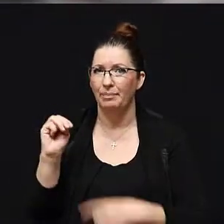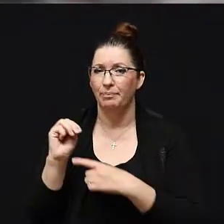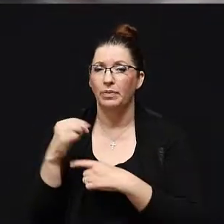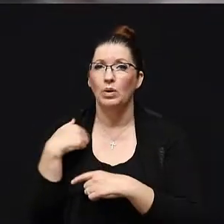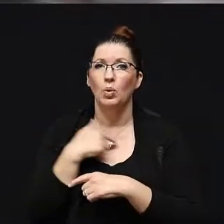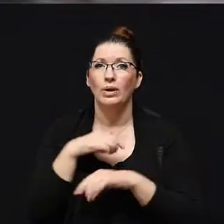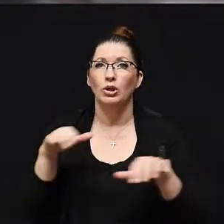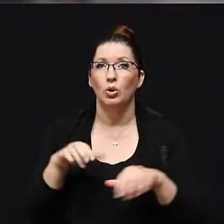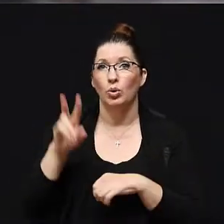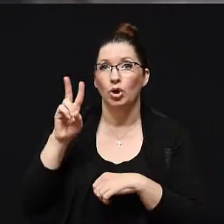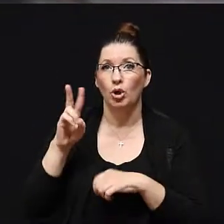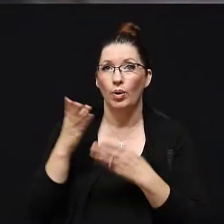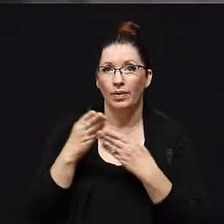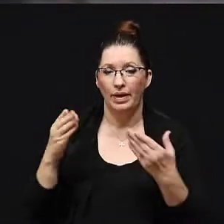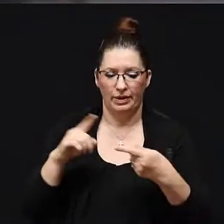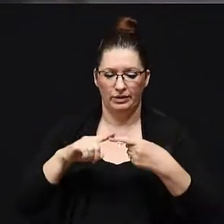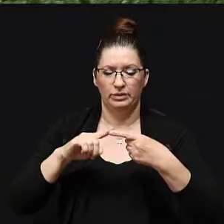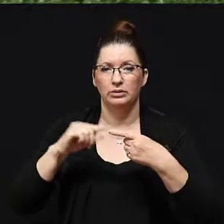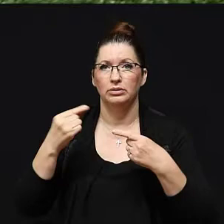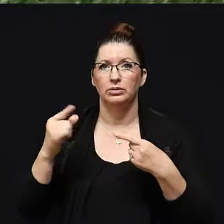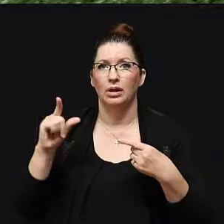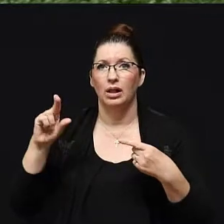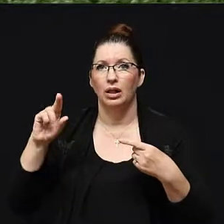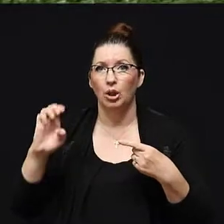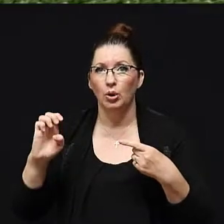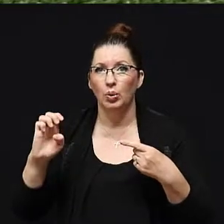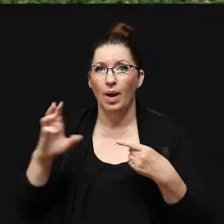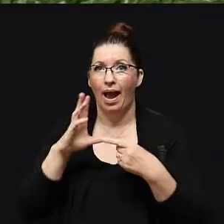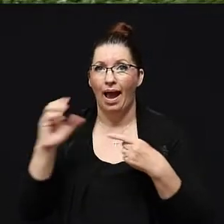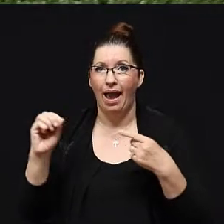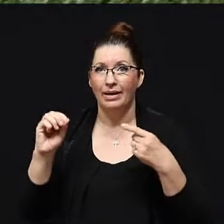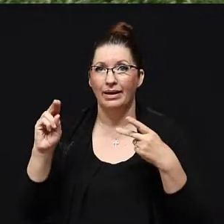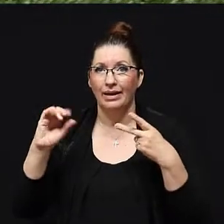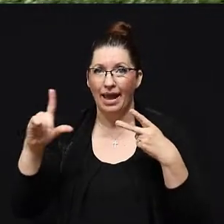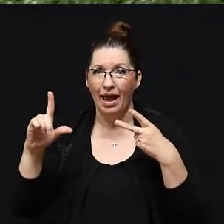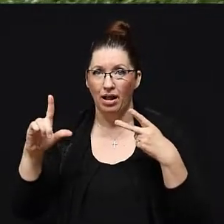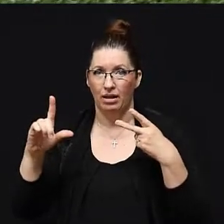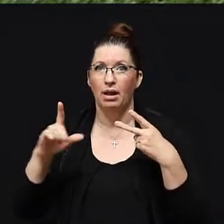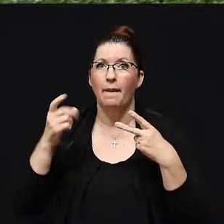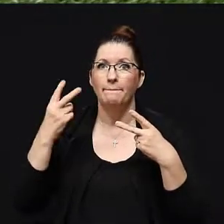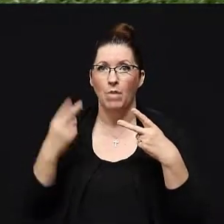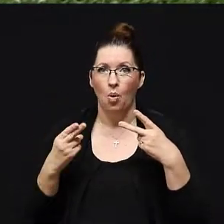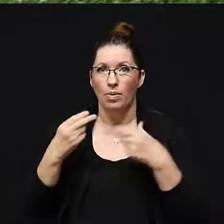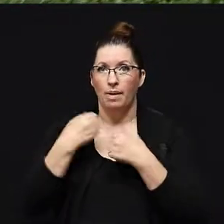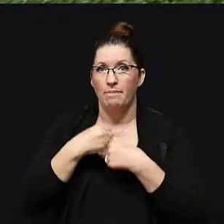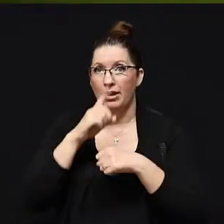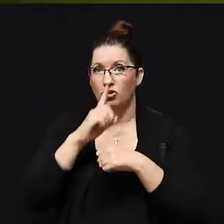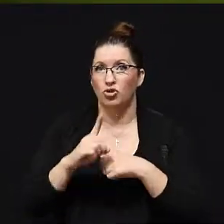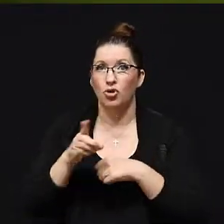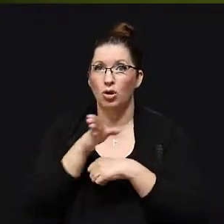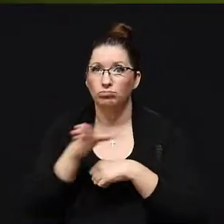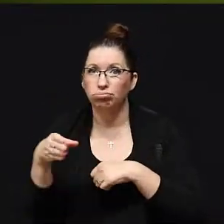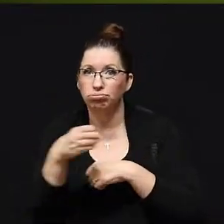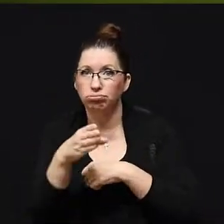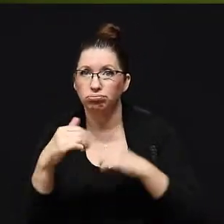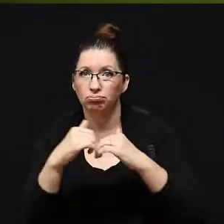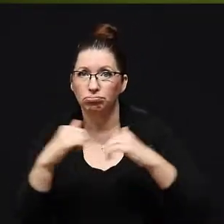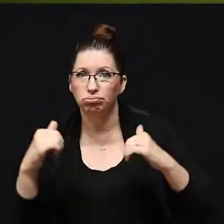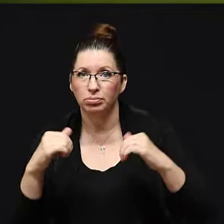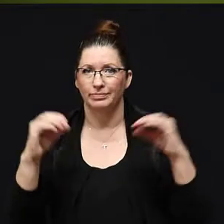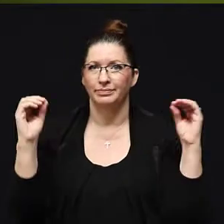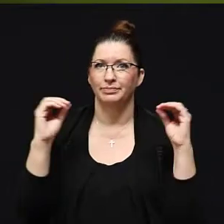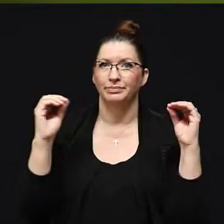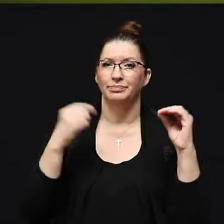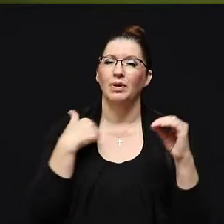by using a bonding agent and nail the seam to ensure that you don't have any separation. We use technology